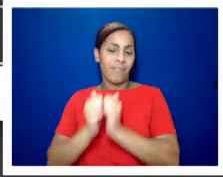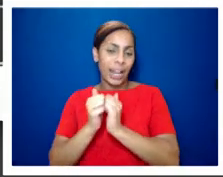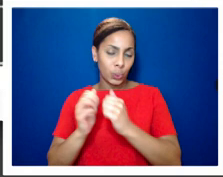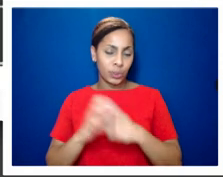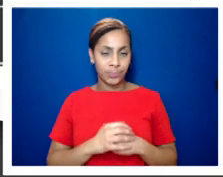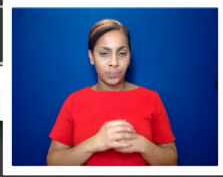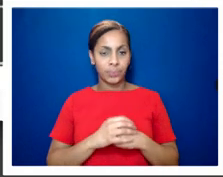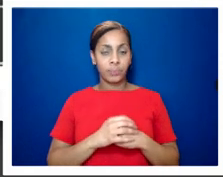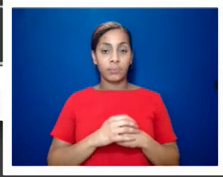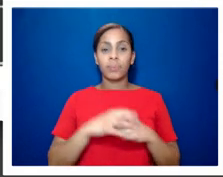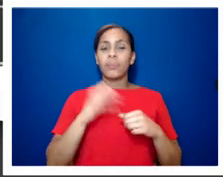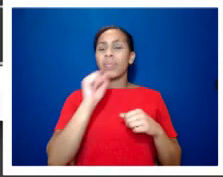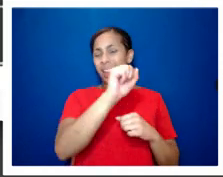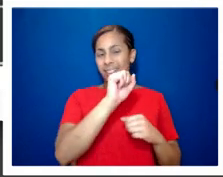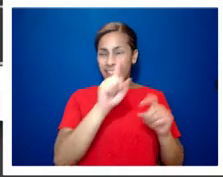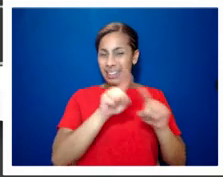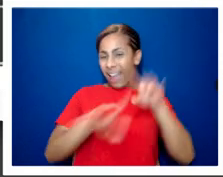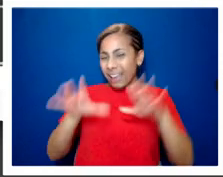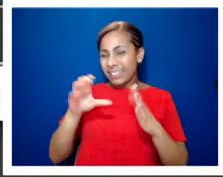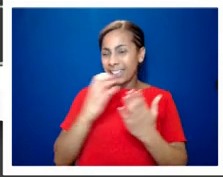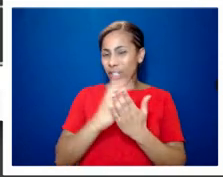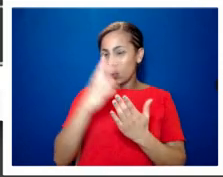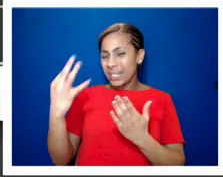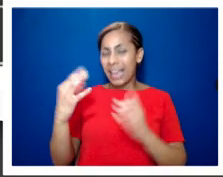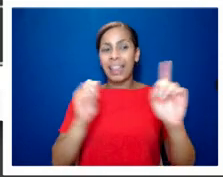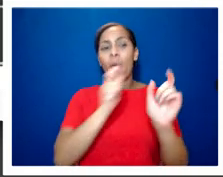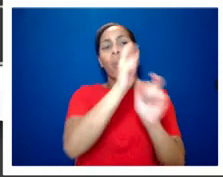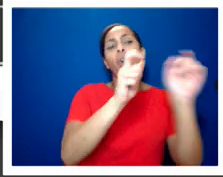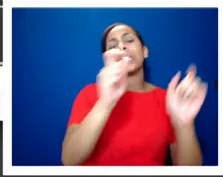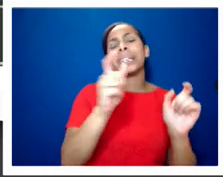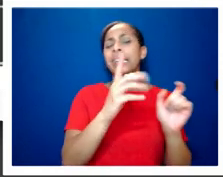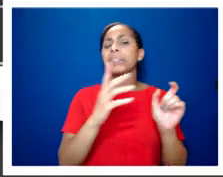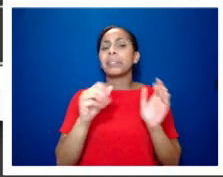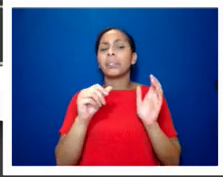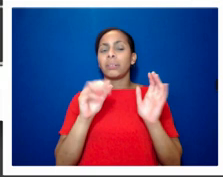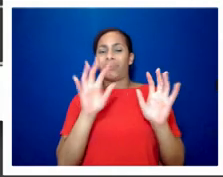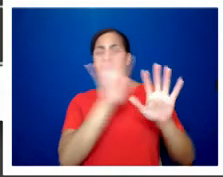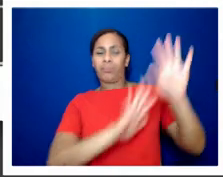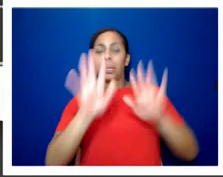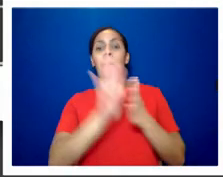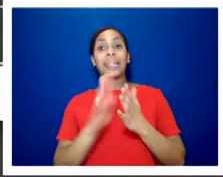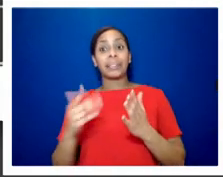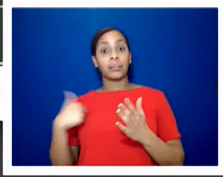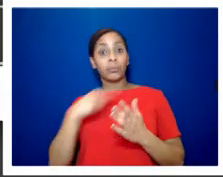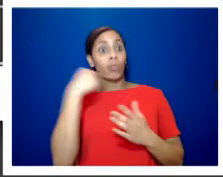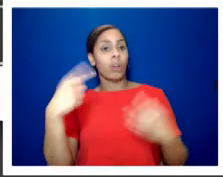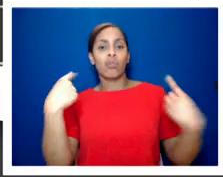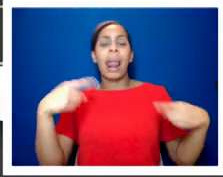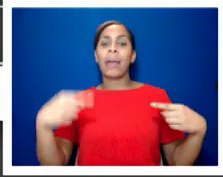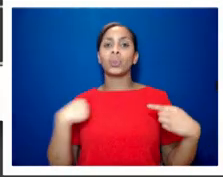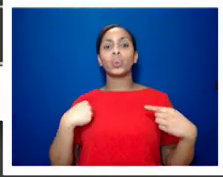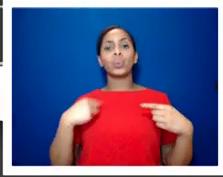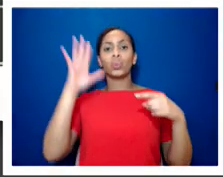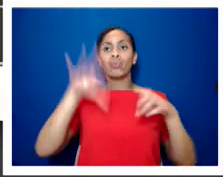has quite a vague wording with the result that it becomes difficult to hold a gay pride march or even wave a rainbow flag in case a child might see it